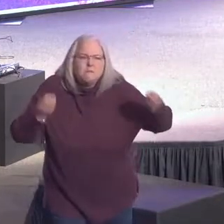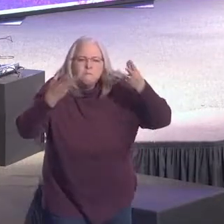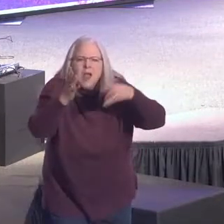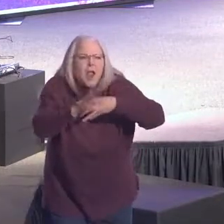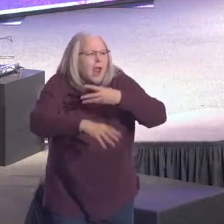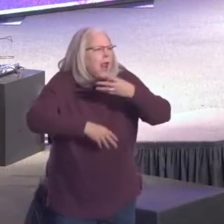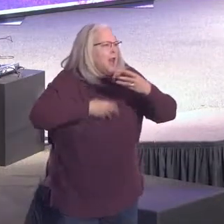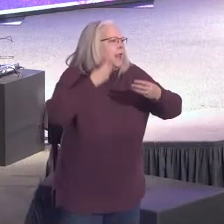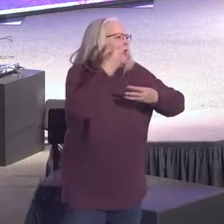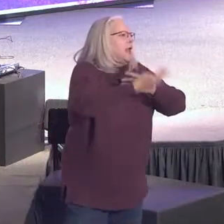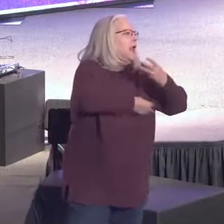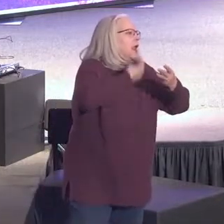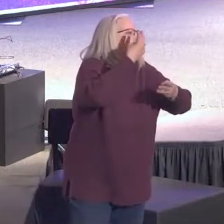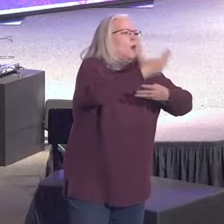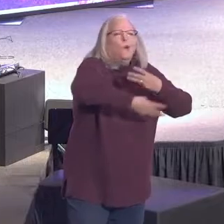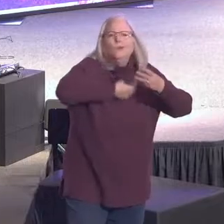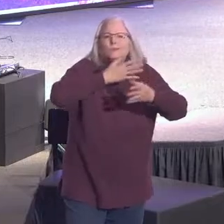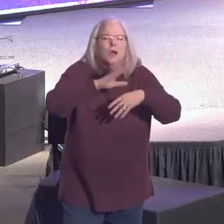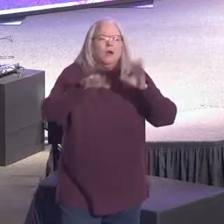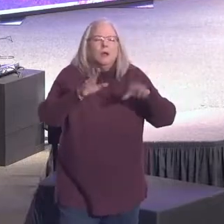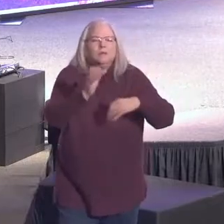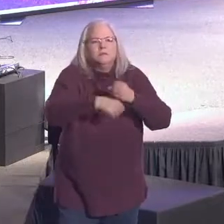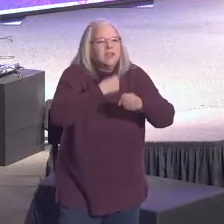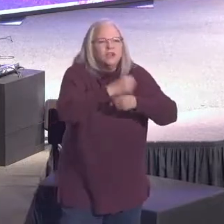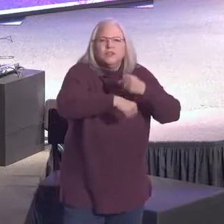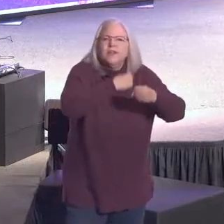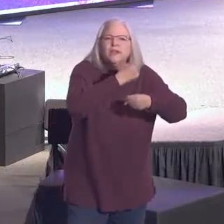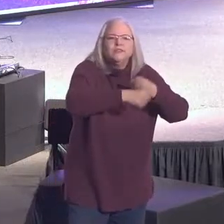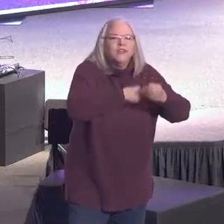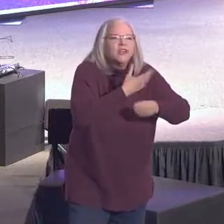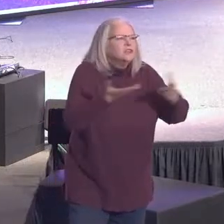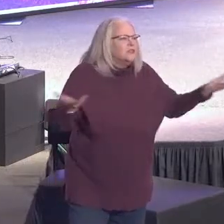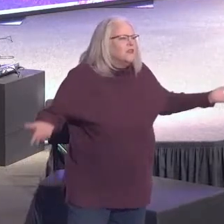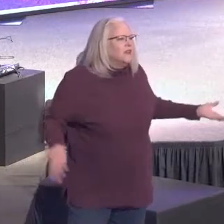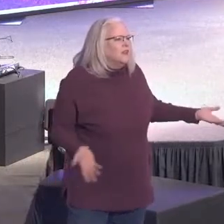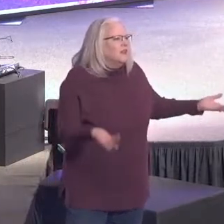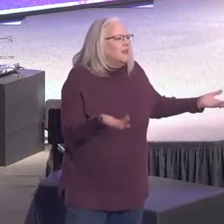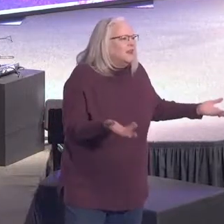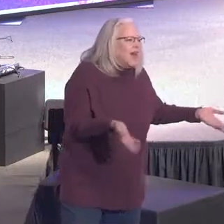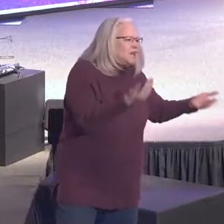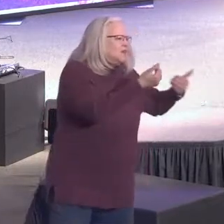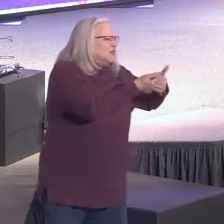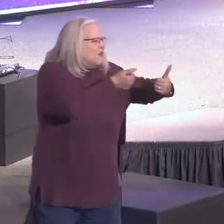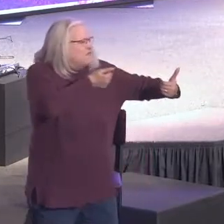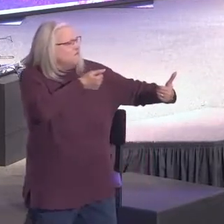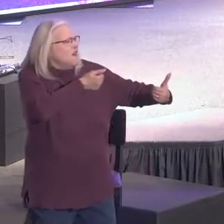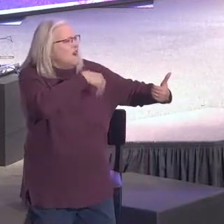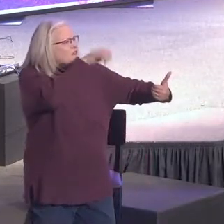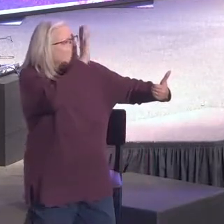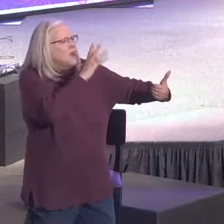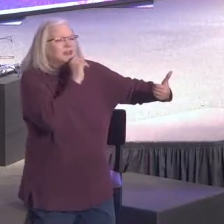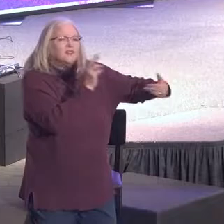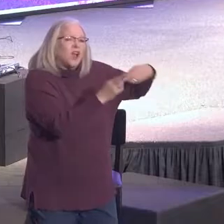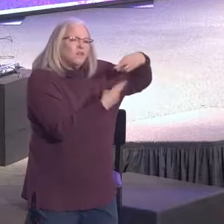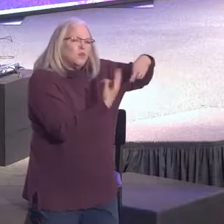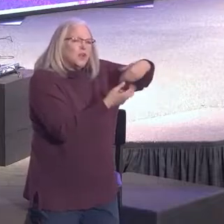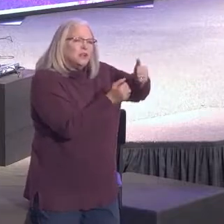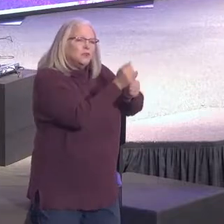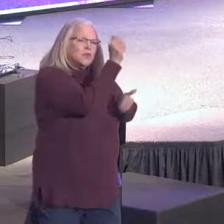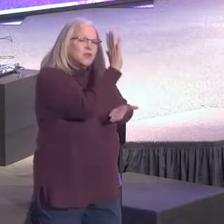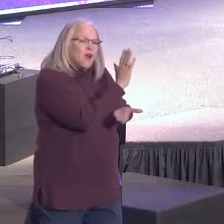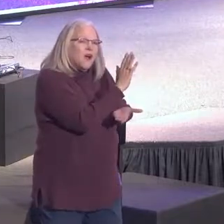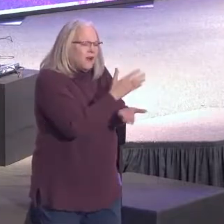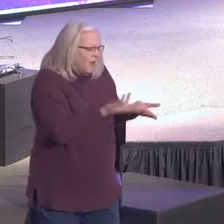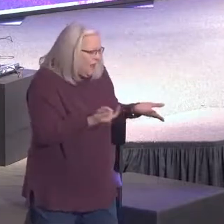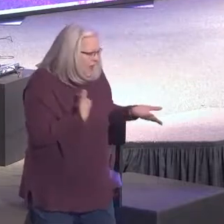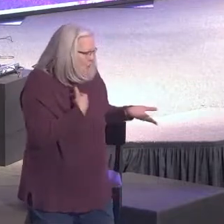week after week. Wearing a cross around my neck. Yet I was so far from God. I did not have a relationship with God.